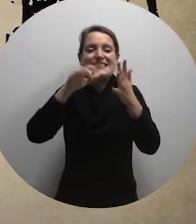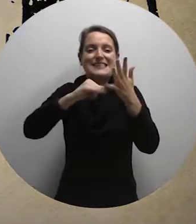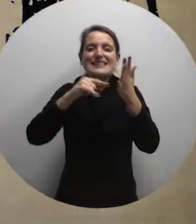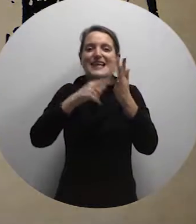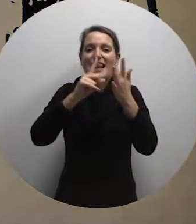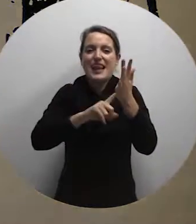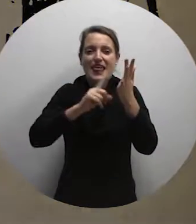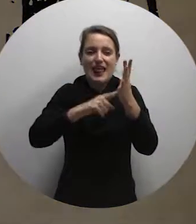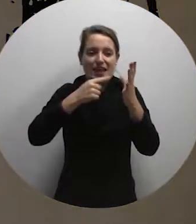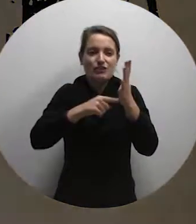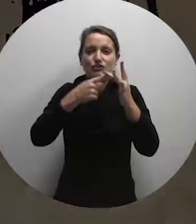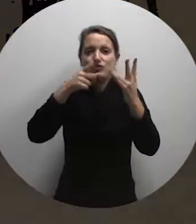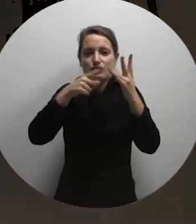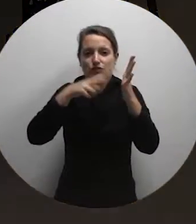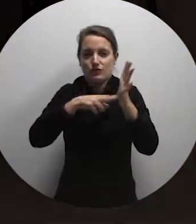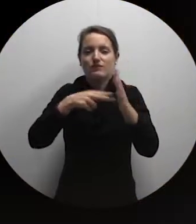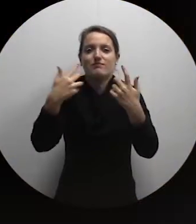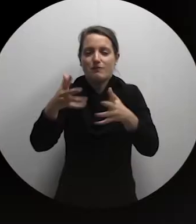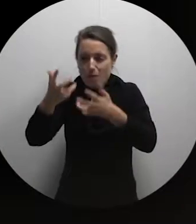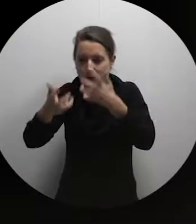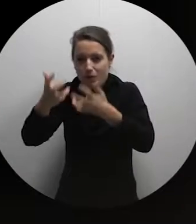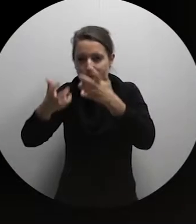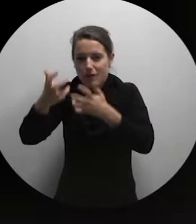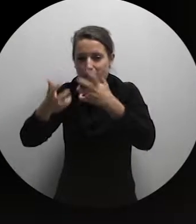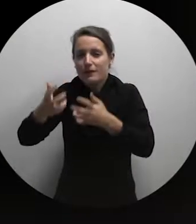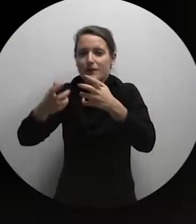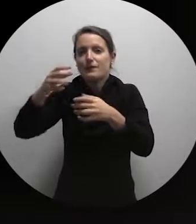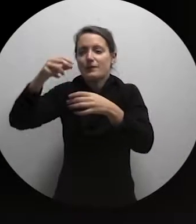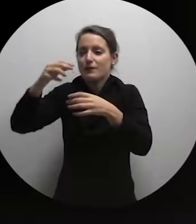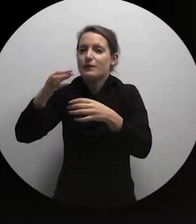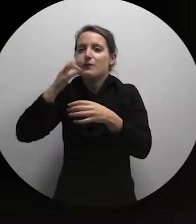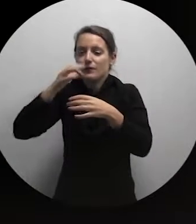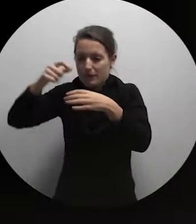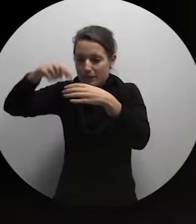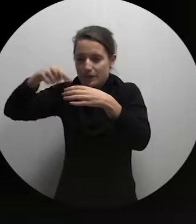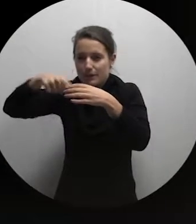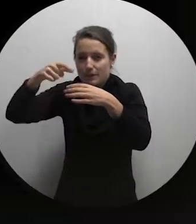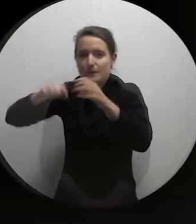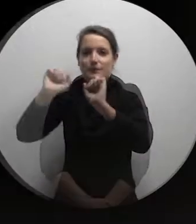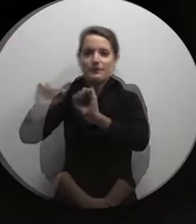involved distillation, using a contraption known as Lampique.